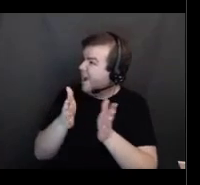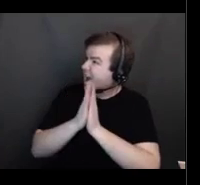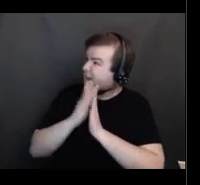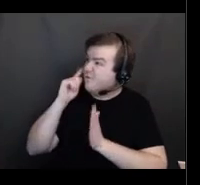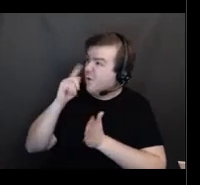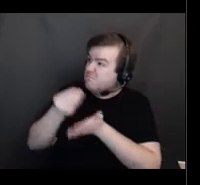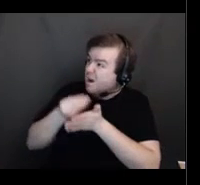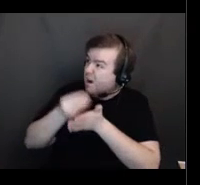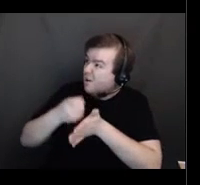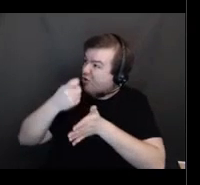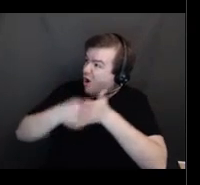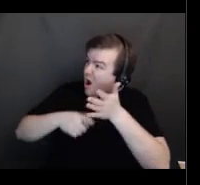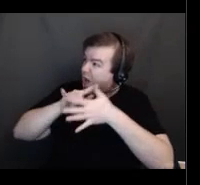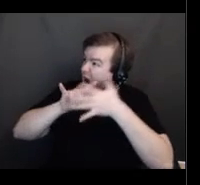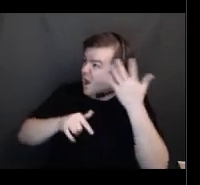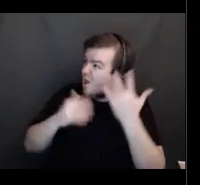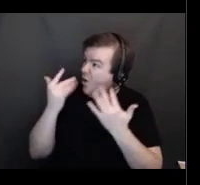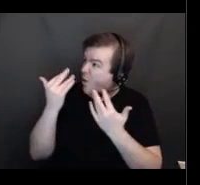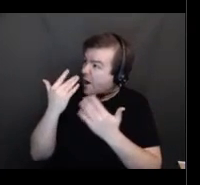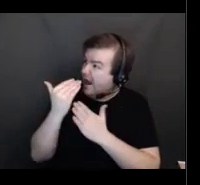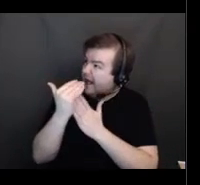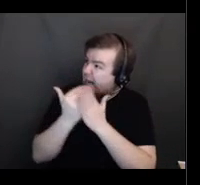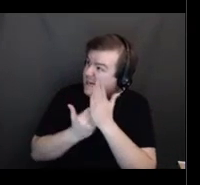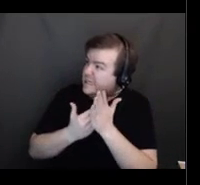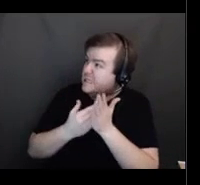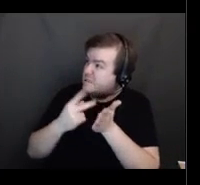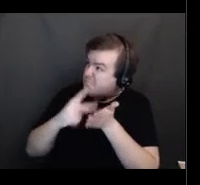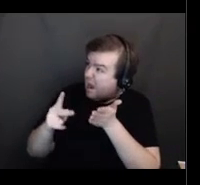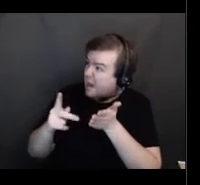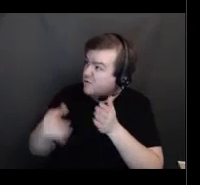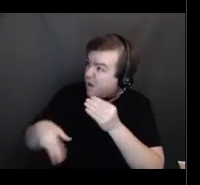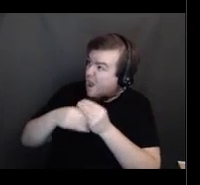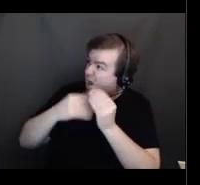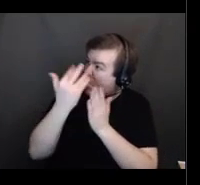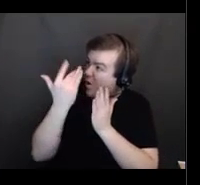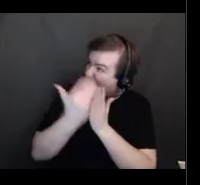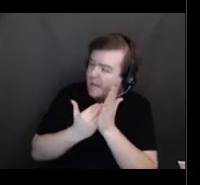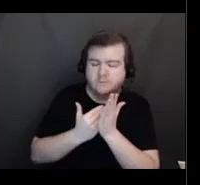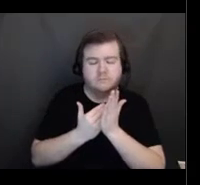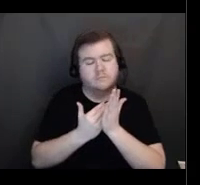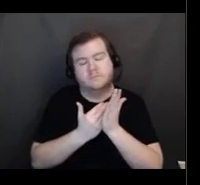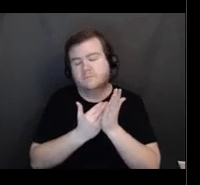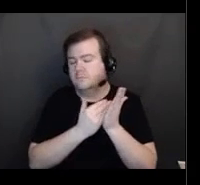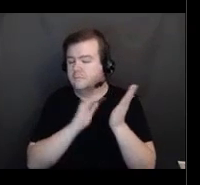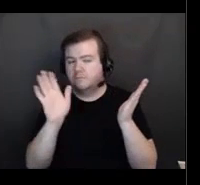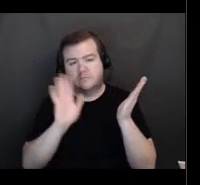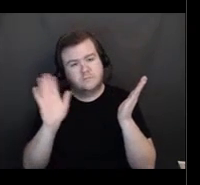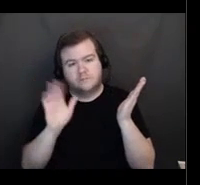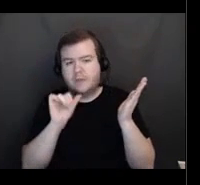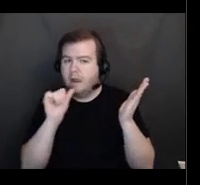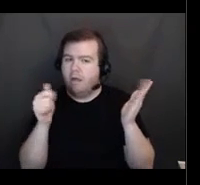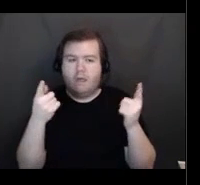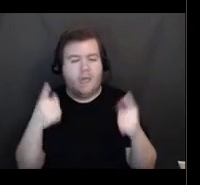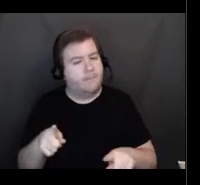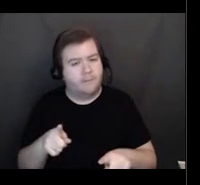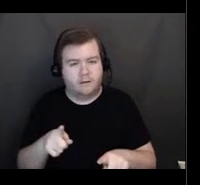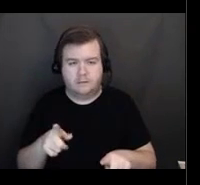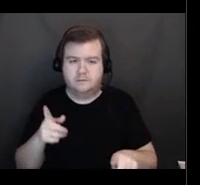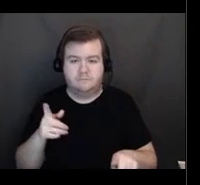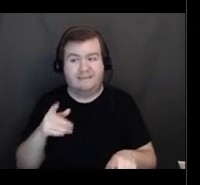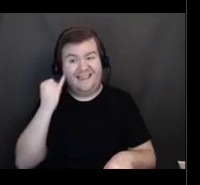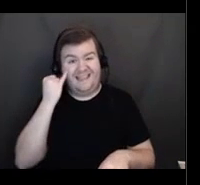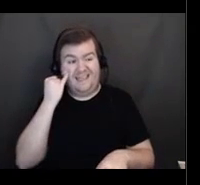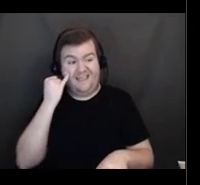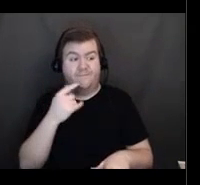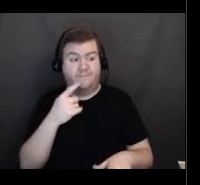And that, that is just not, not supposed to happen. And if that is happening and you're, you're working with somebody, just make sure